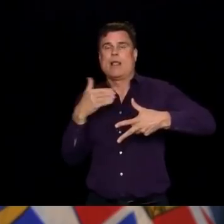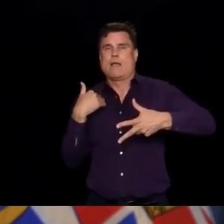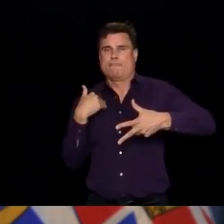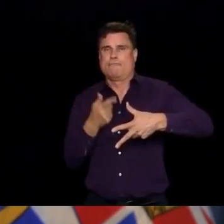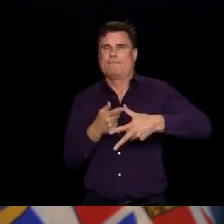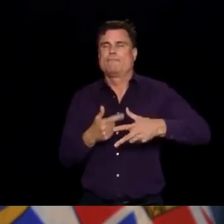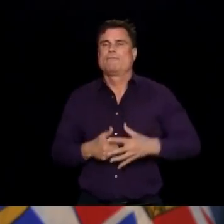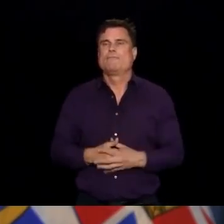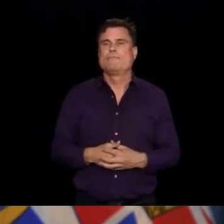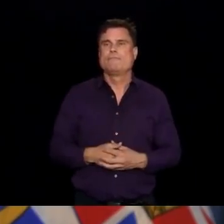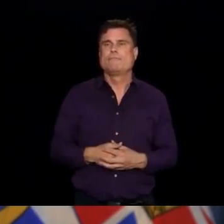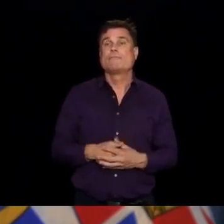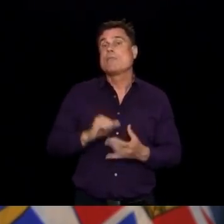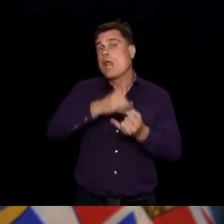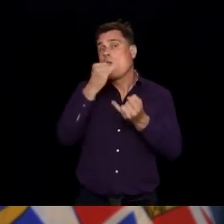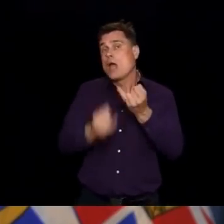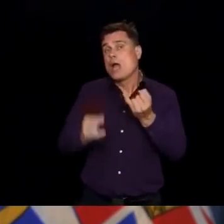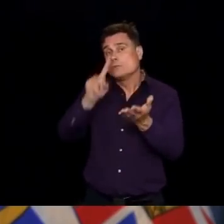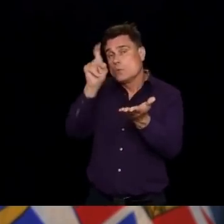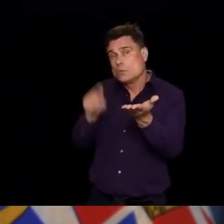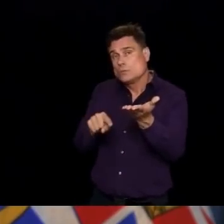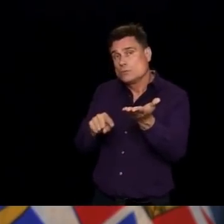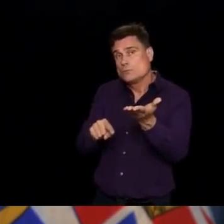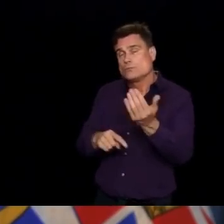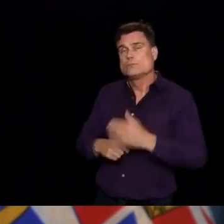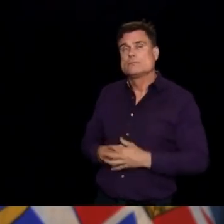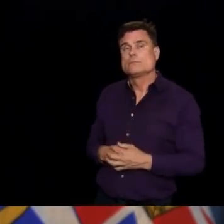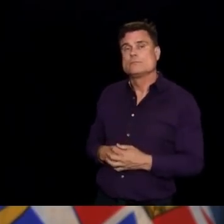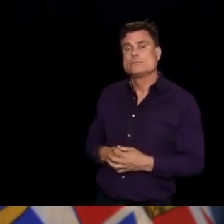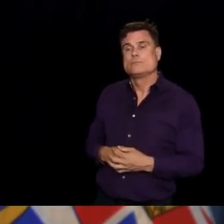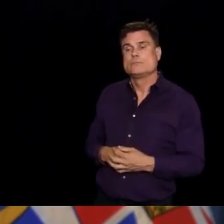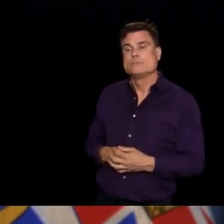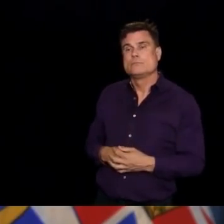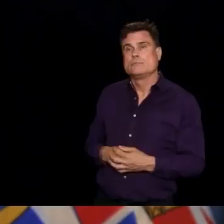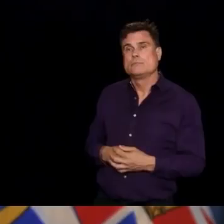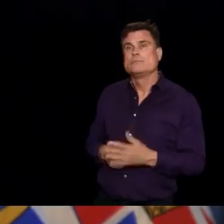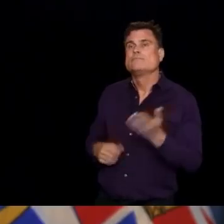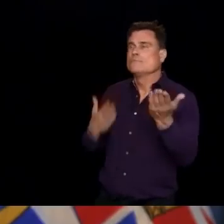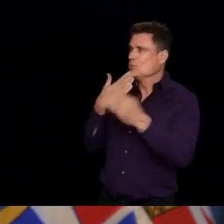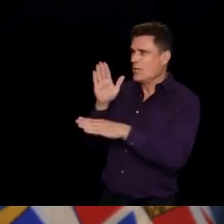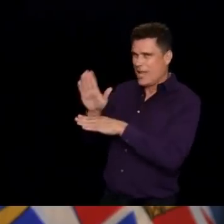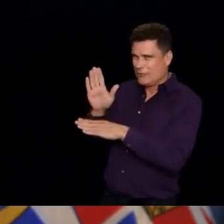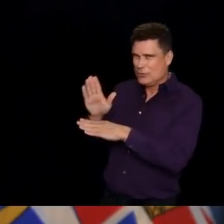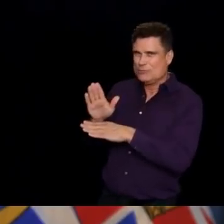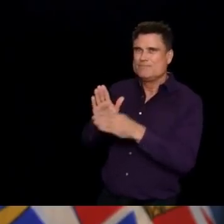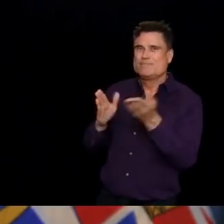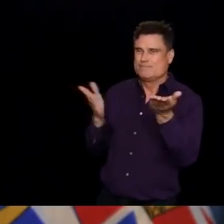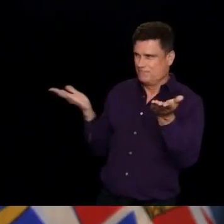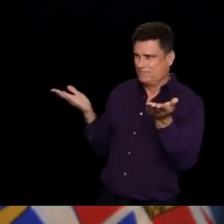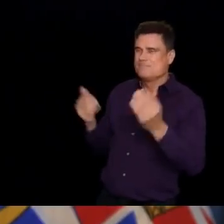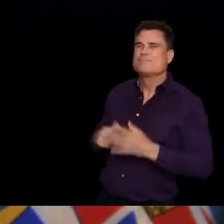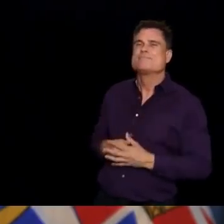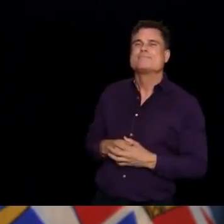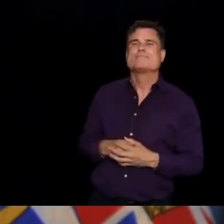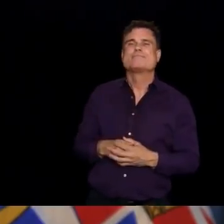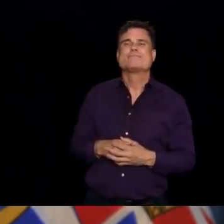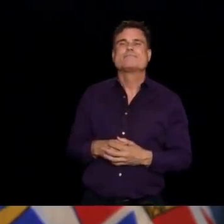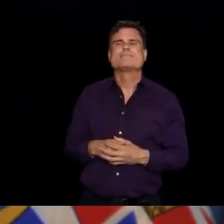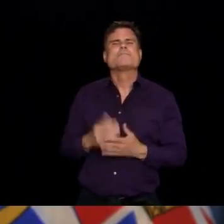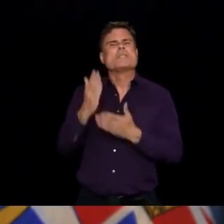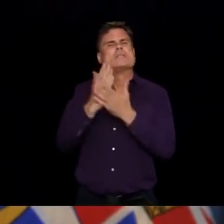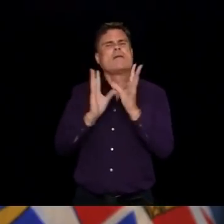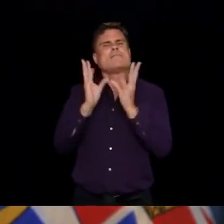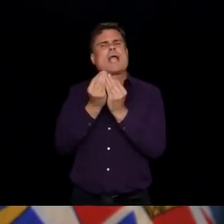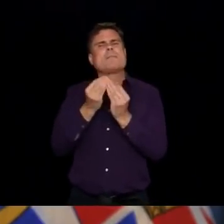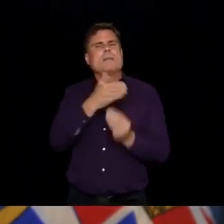forward slash pho guidance. Last question is from Tanya Fletcher, CBC. Good afternoon to you both. We're hearing from